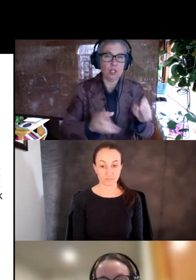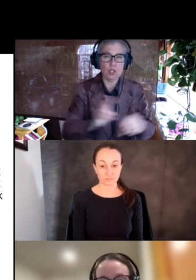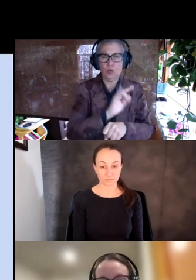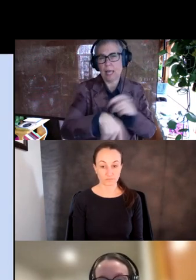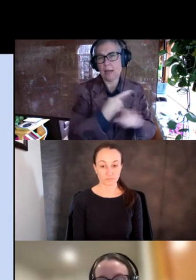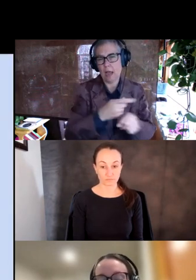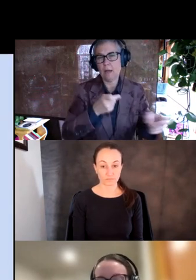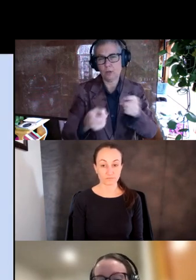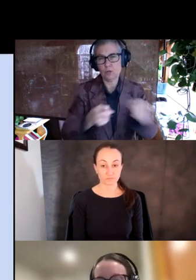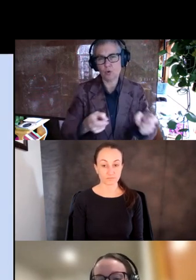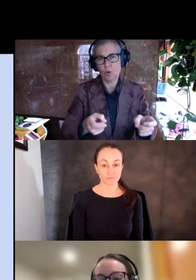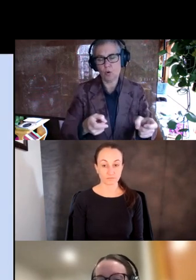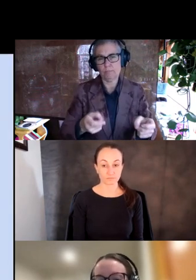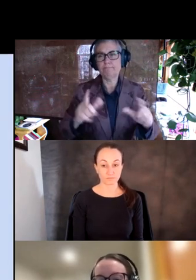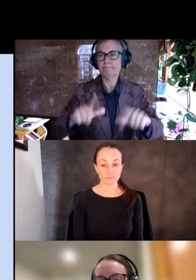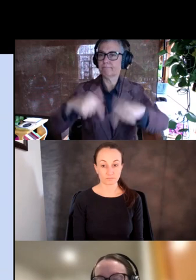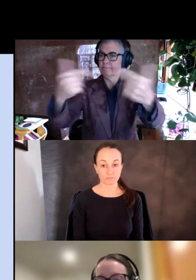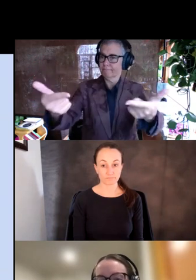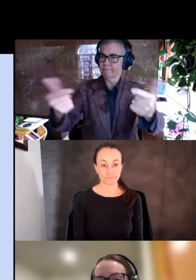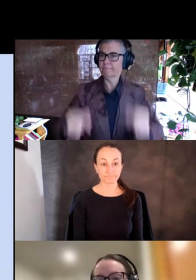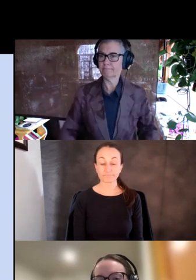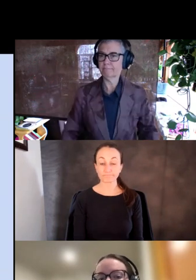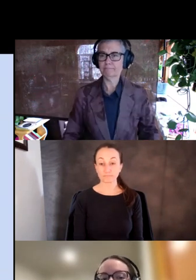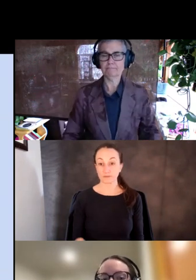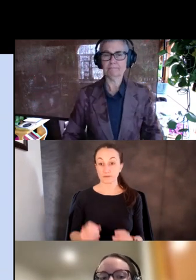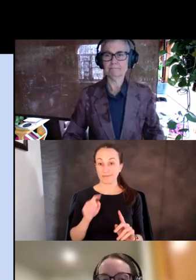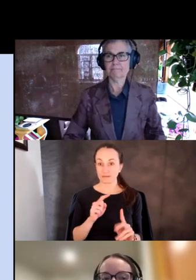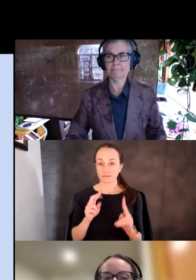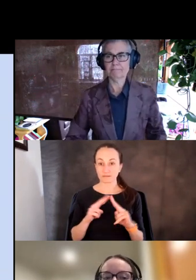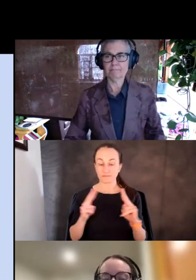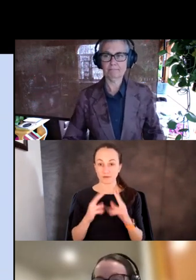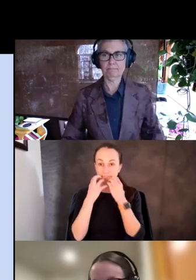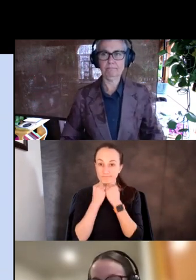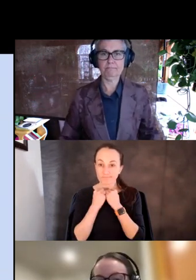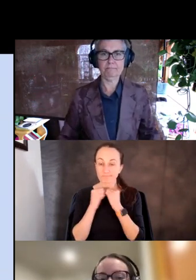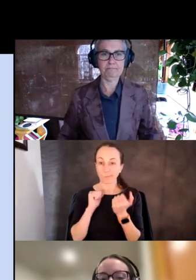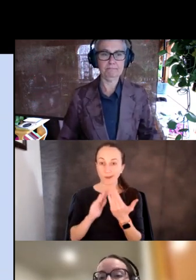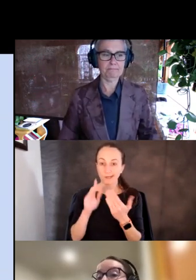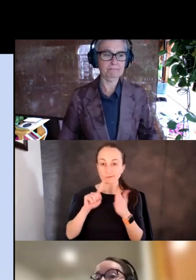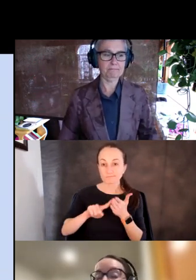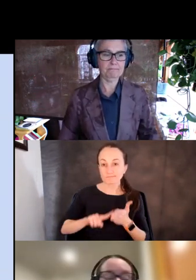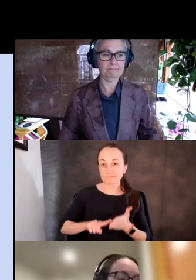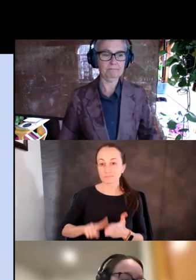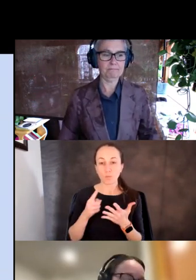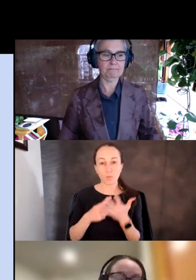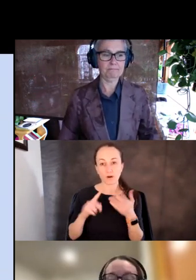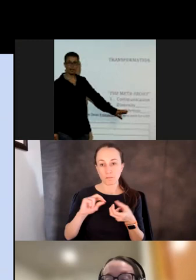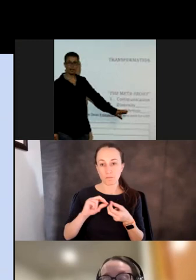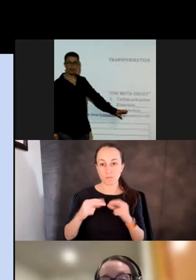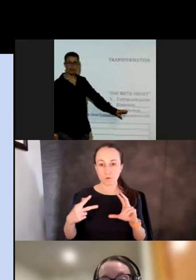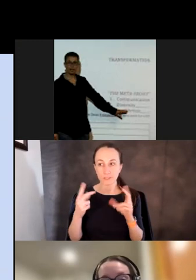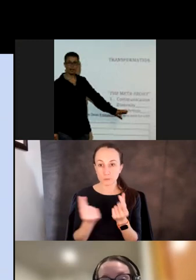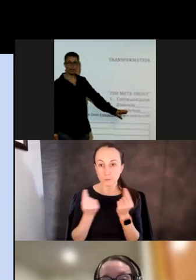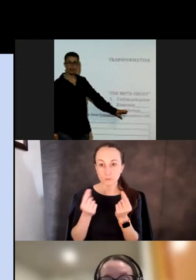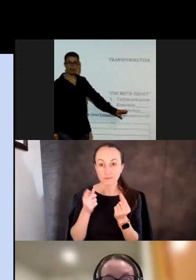Um, and so this, this is a really valuable way to gain insight into what the proteins do that you have managed to evolve,